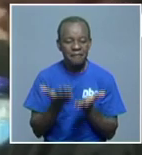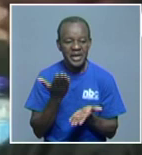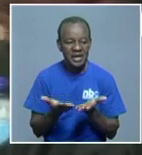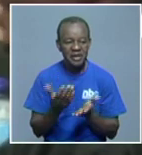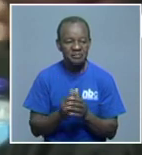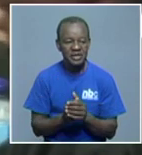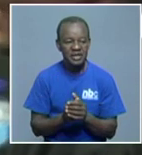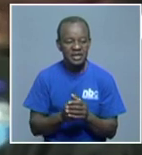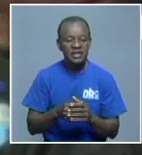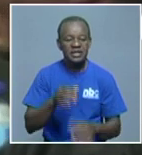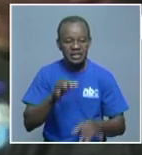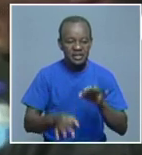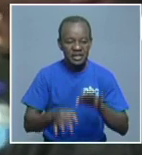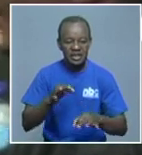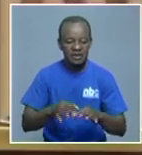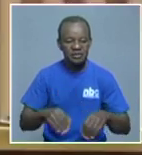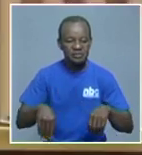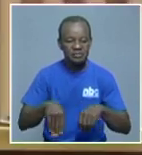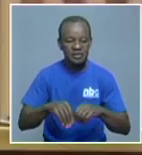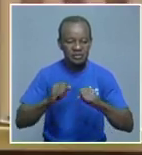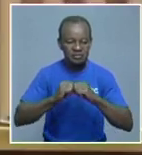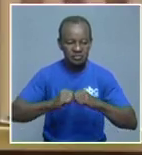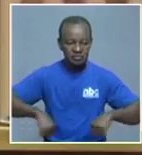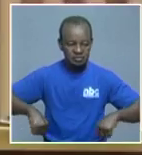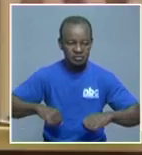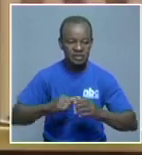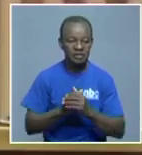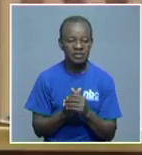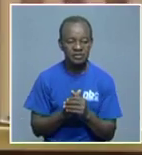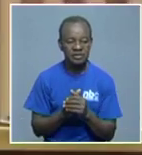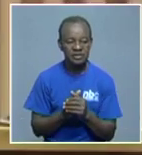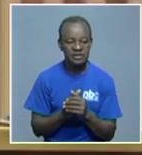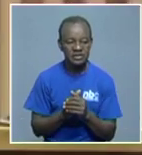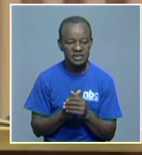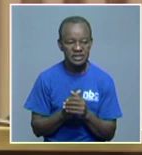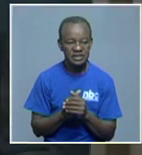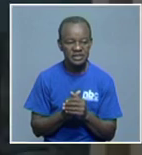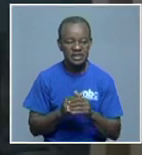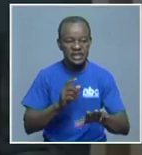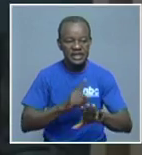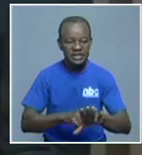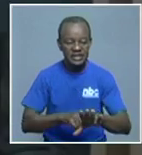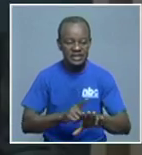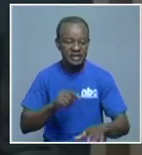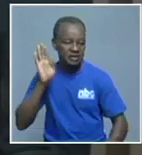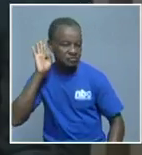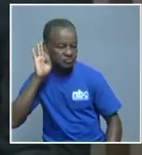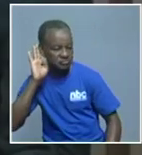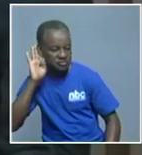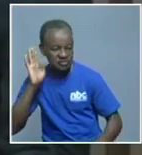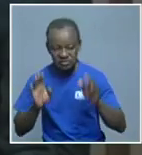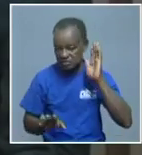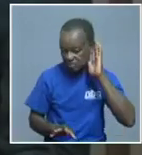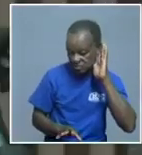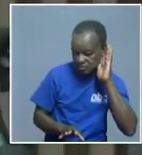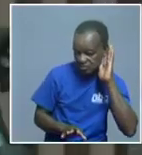blameless? Because we have seen during the proceedings, during the bail application of Gustavo,